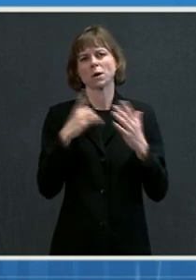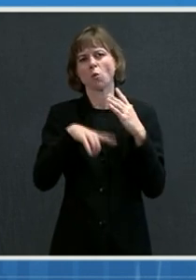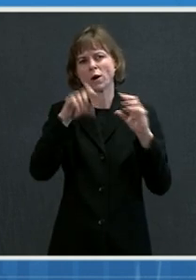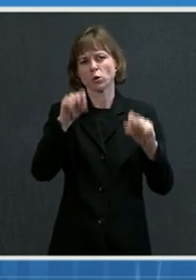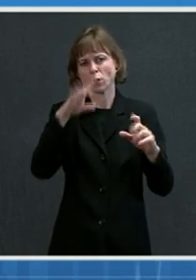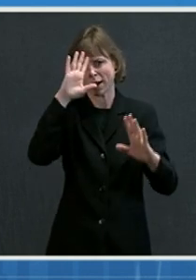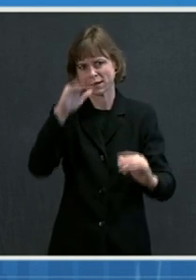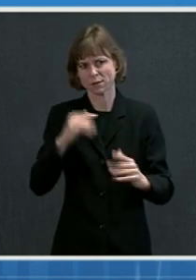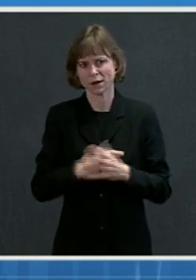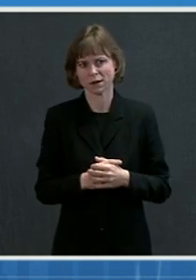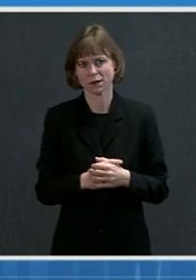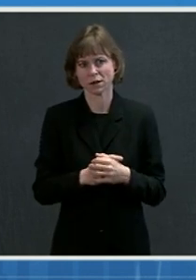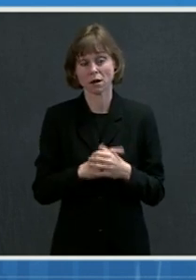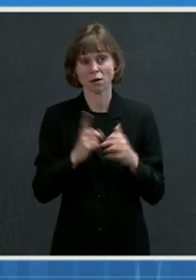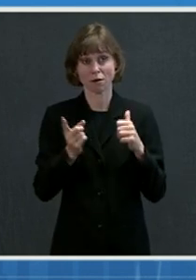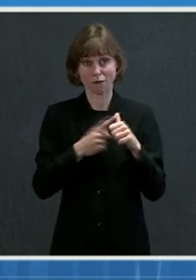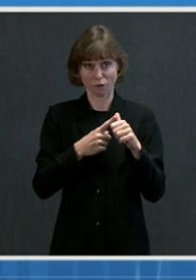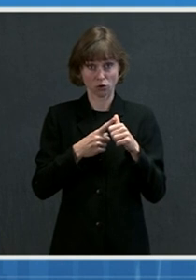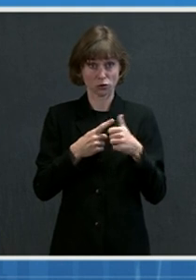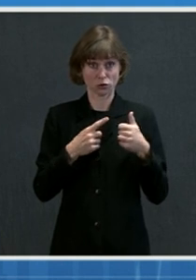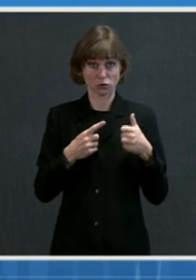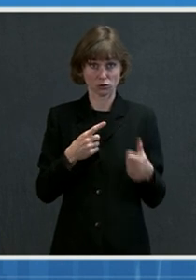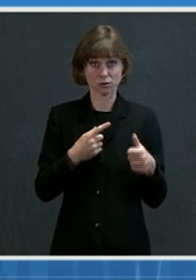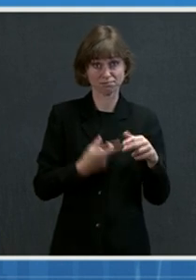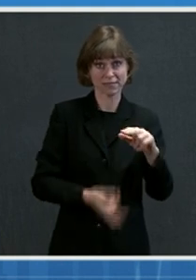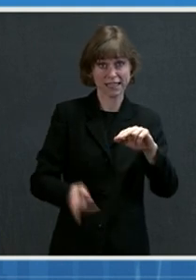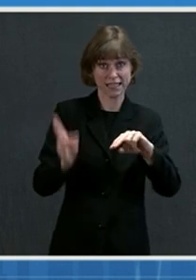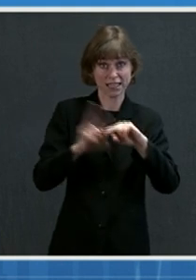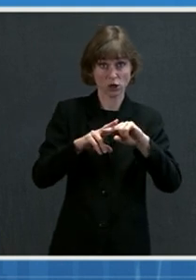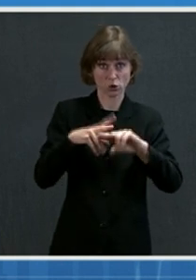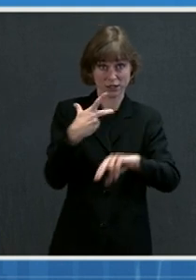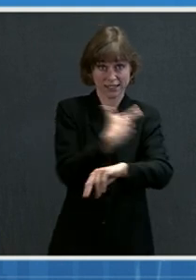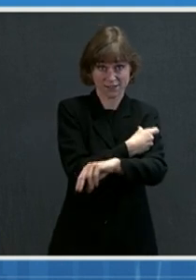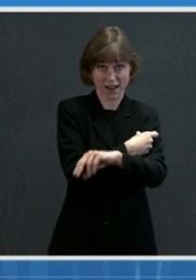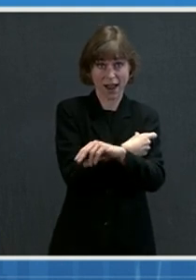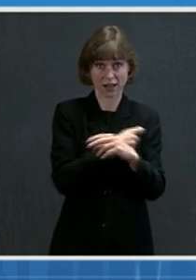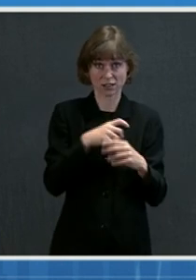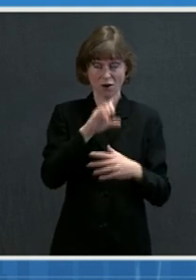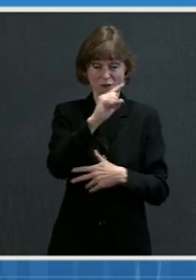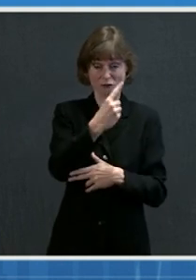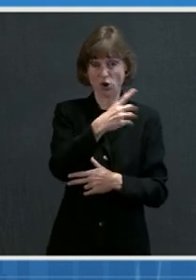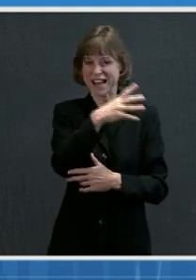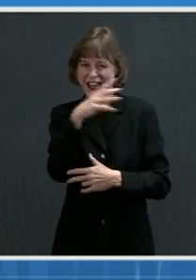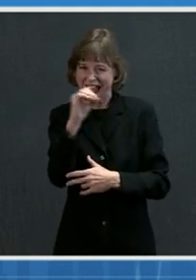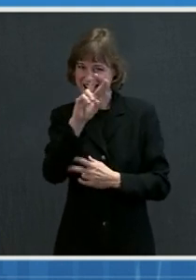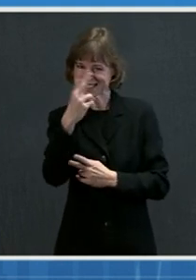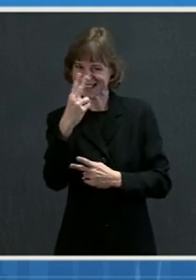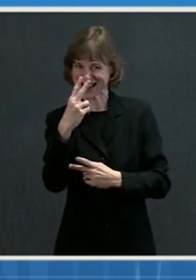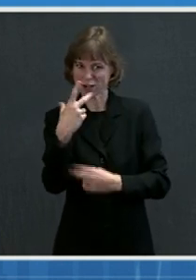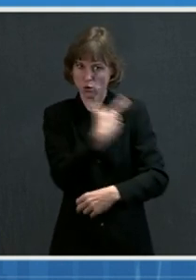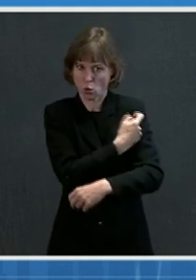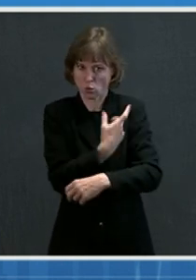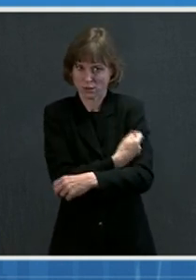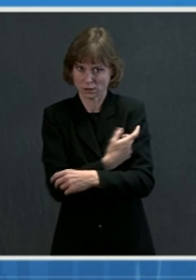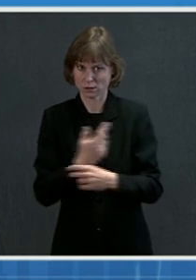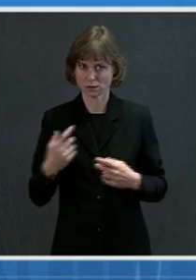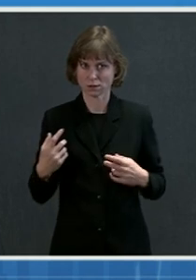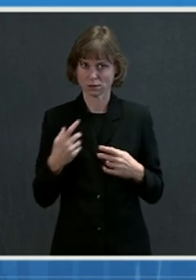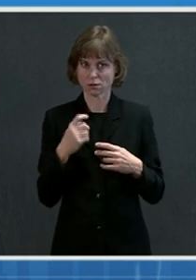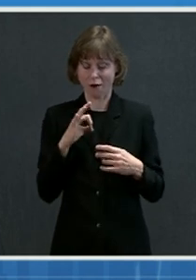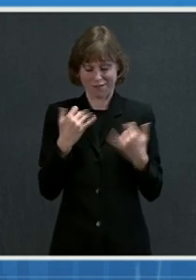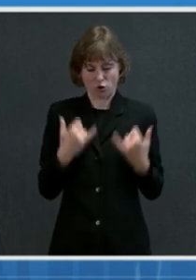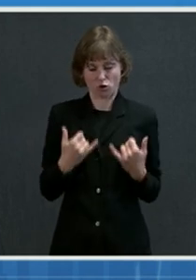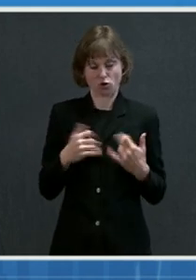The first being the ramping up of the vaccination with first and second doses of current